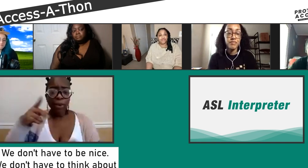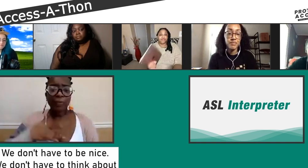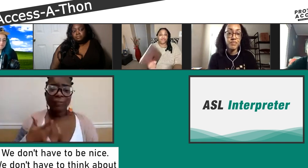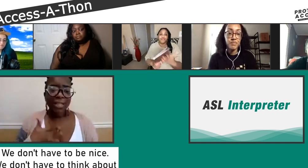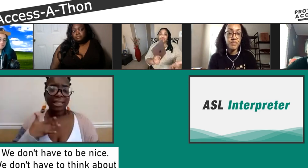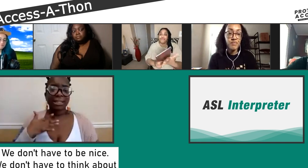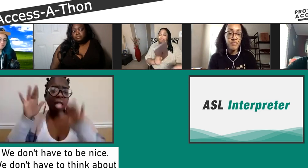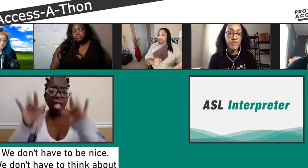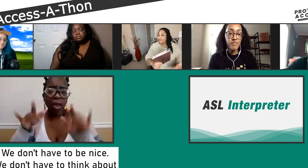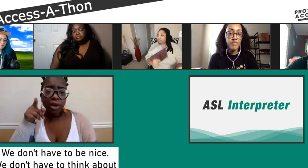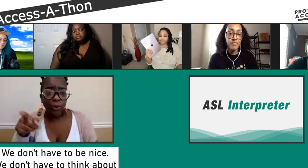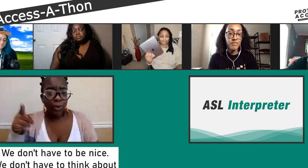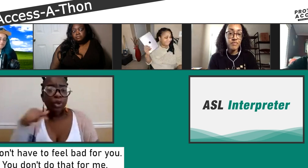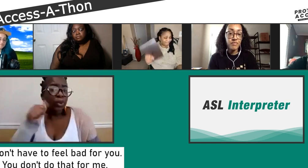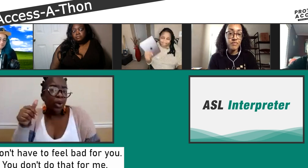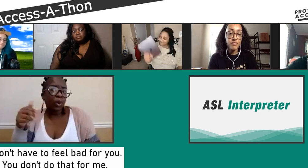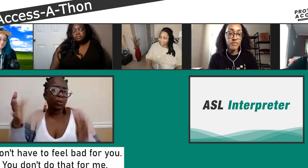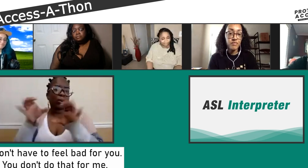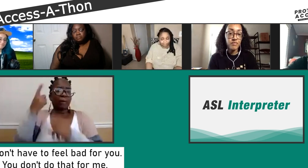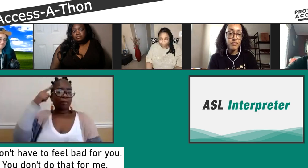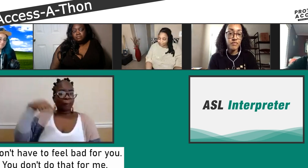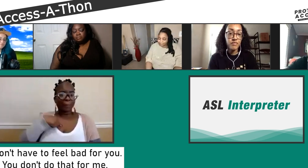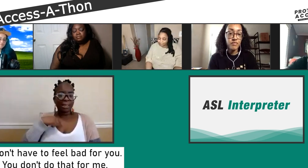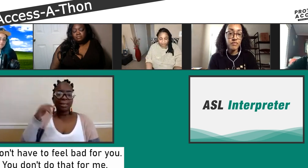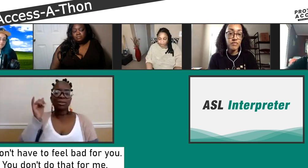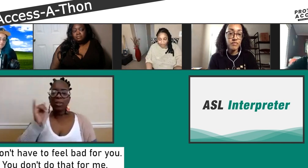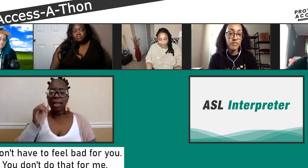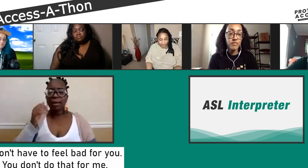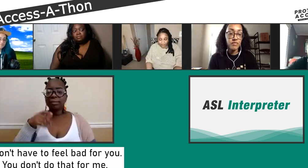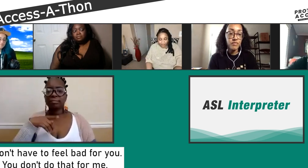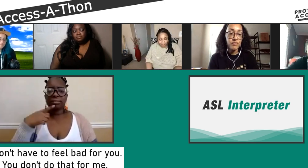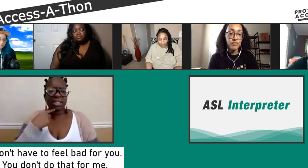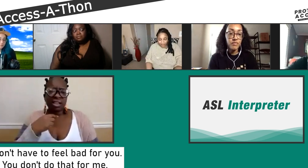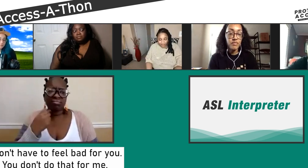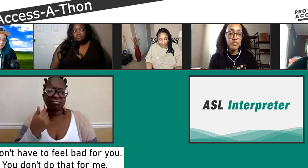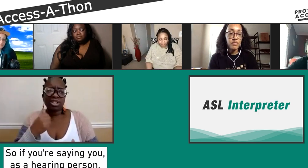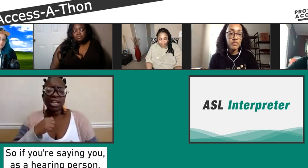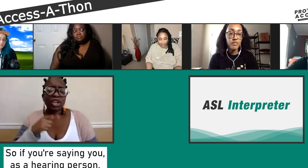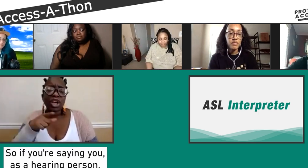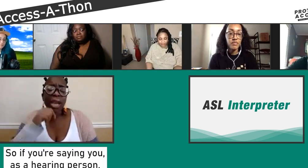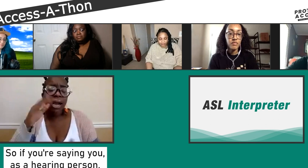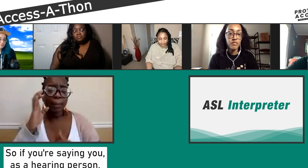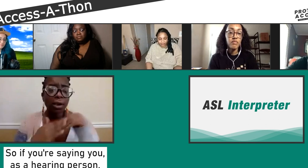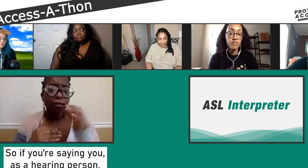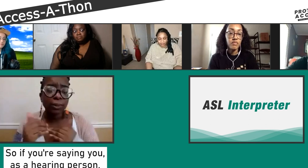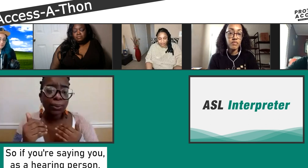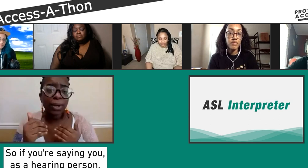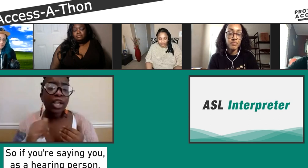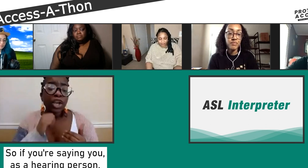have to be nice, you know? And it's not about being pity or feeling bad. It's just listening to me.